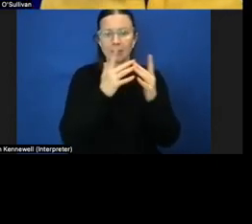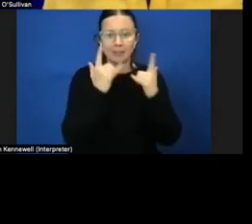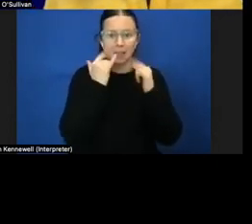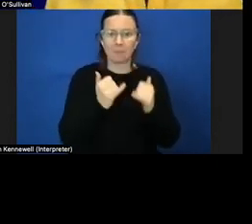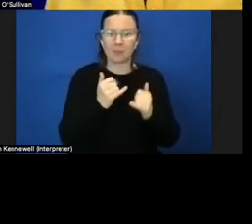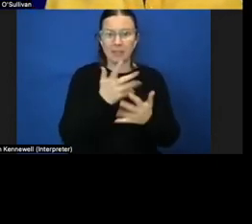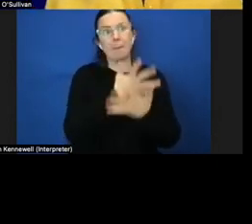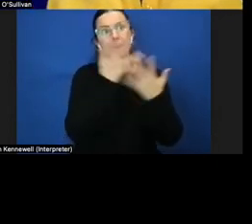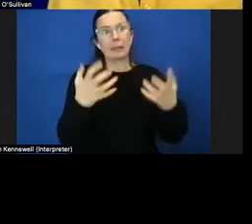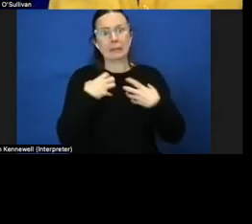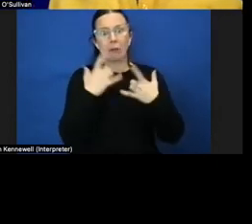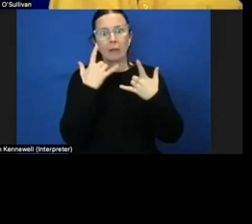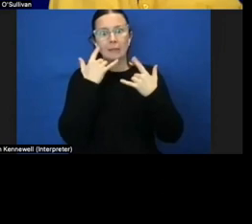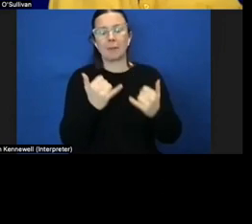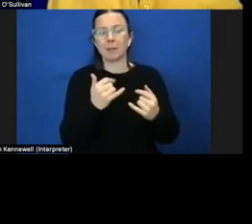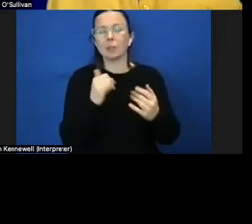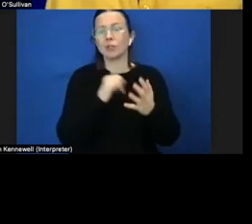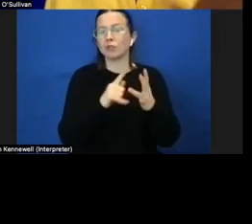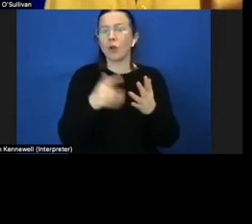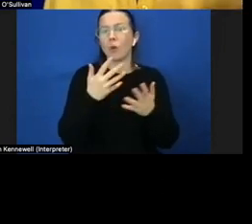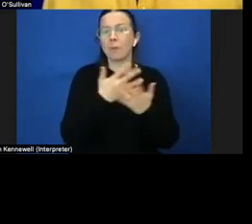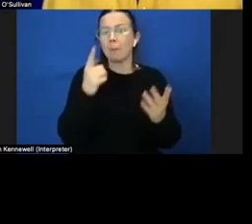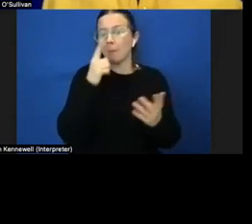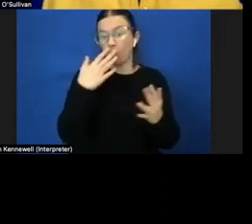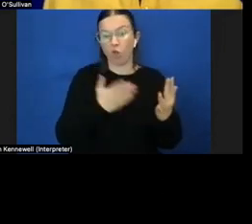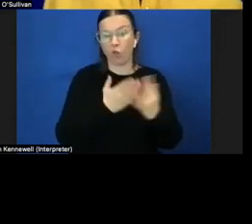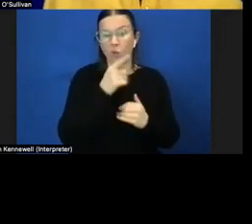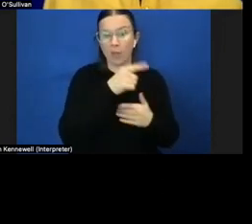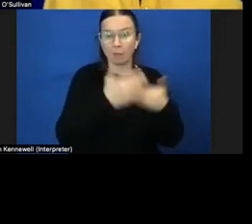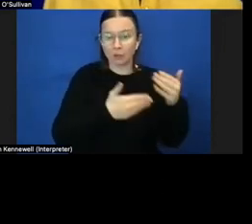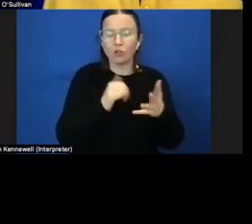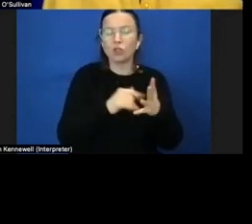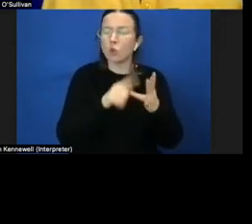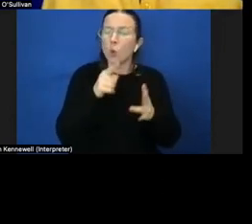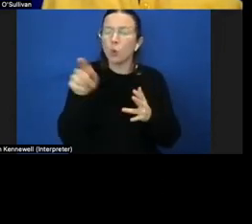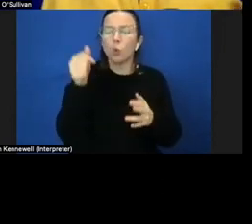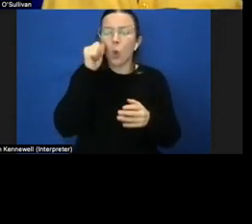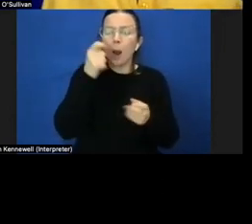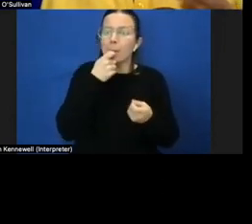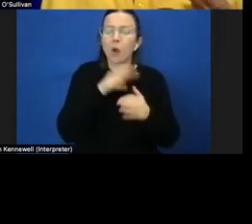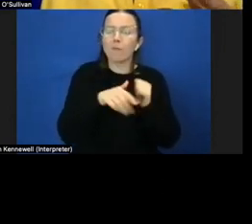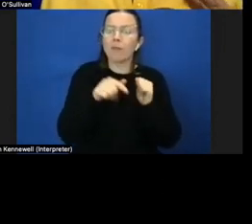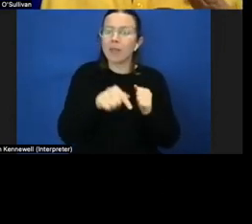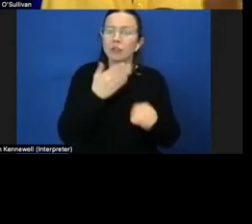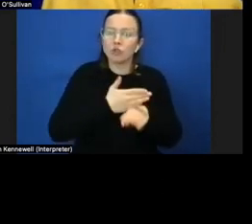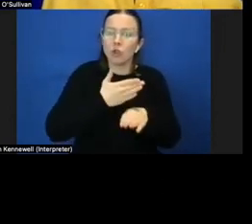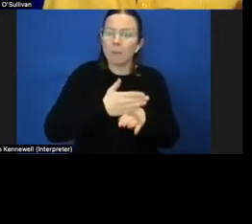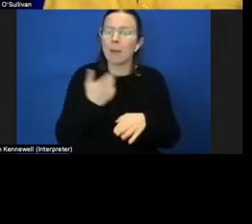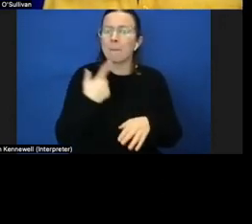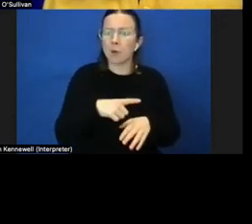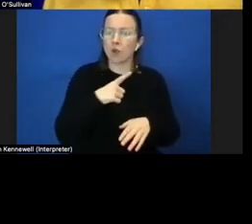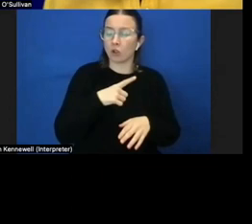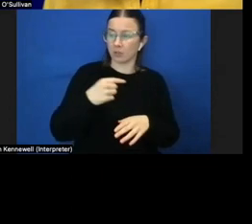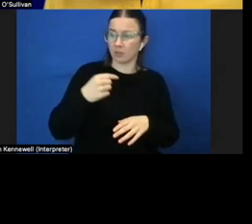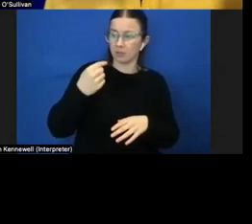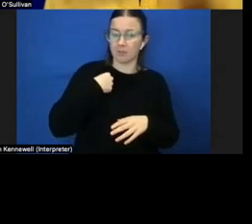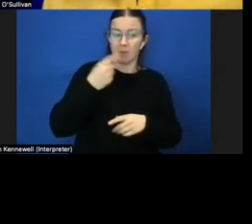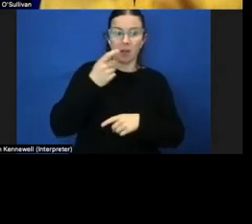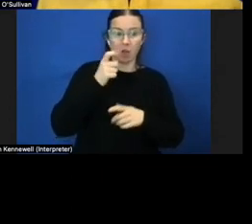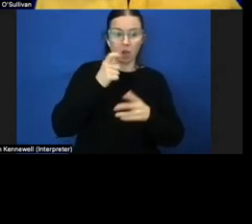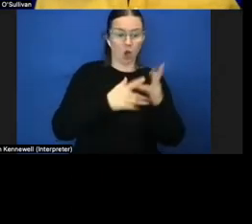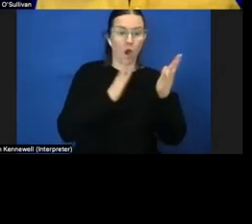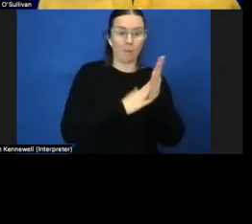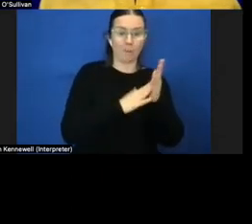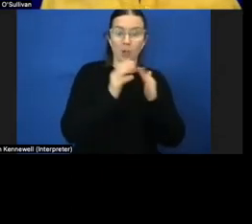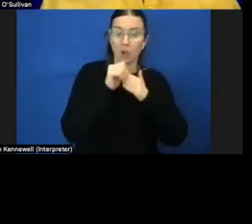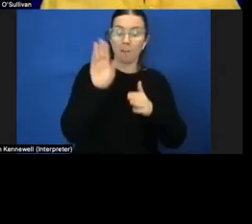exam so you may have heard people going through that process just so you know a little bit about the profession because my reflection of being a com guide before was that